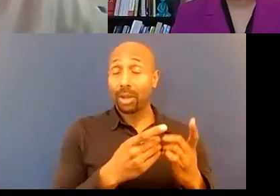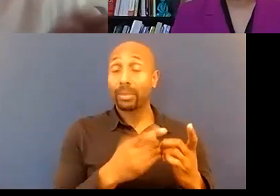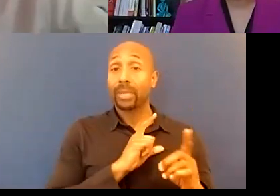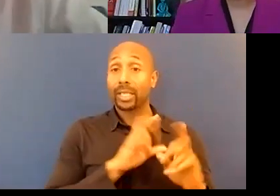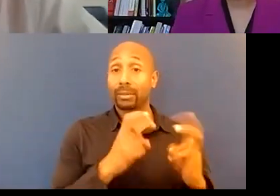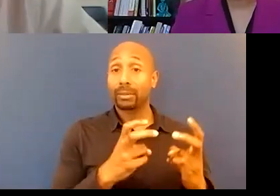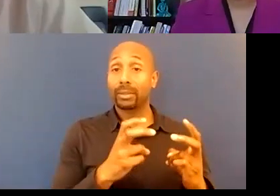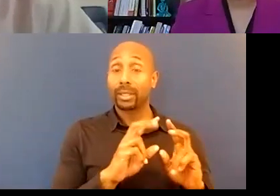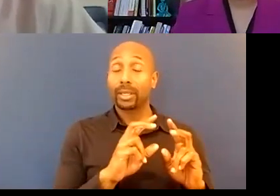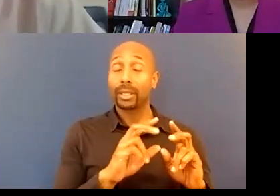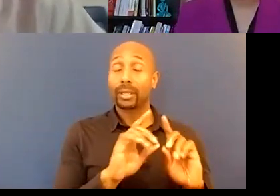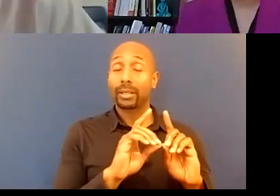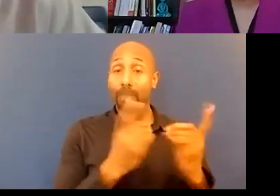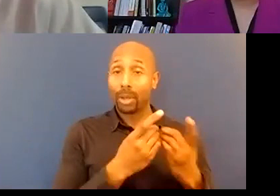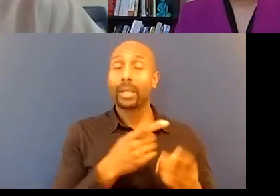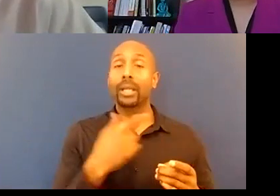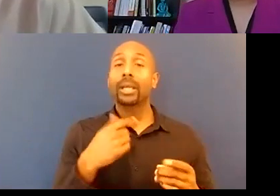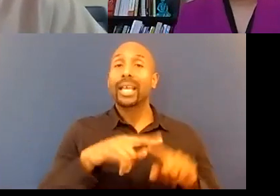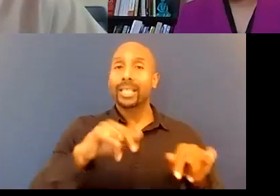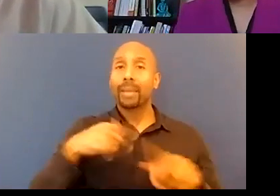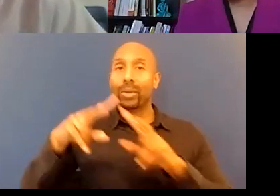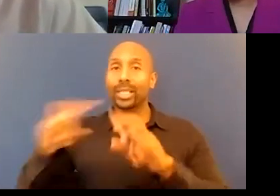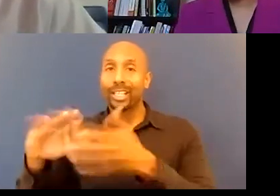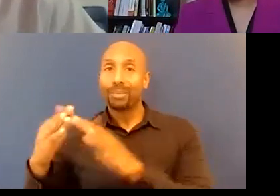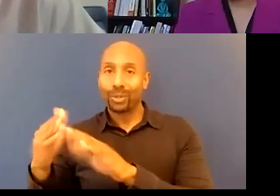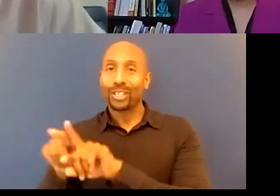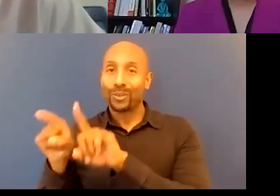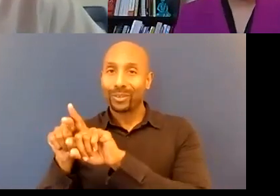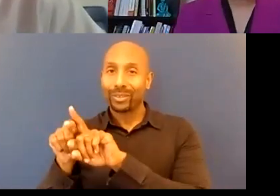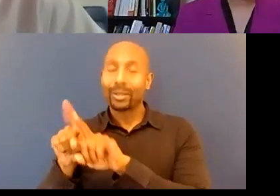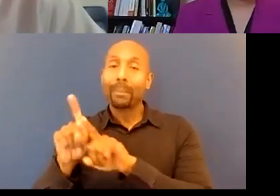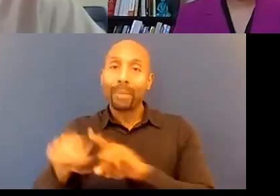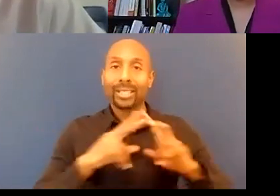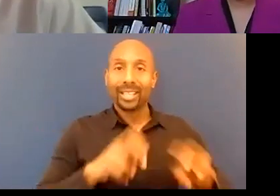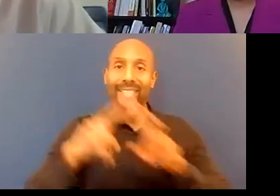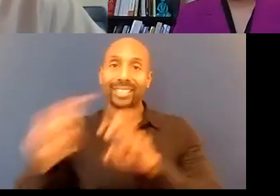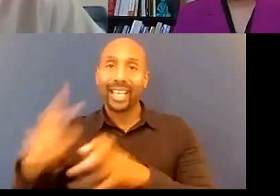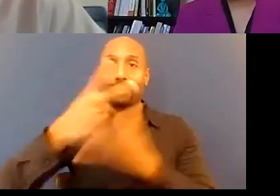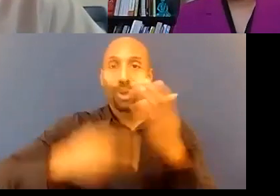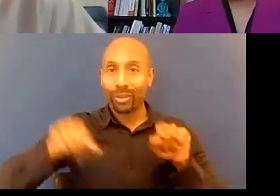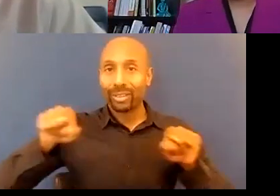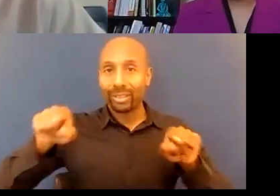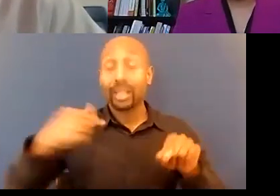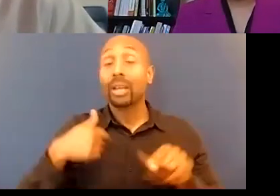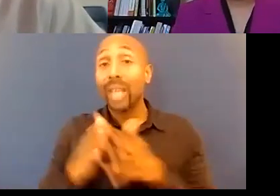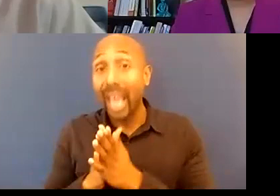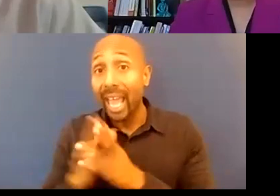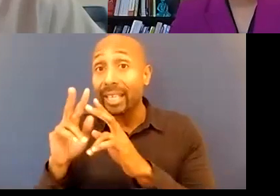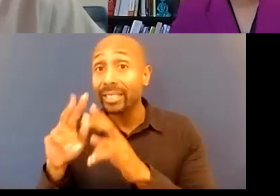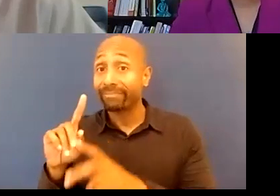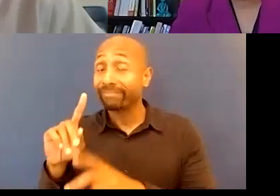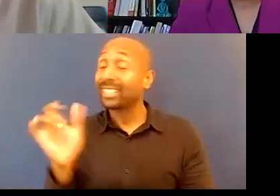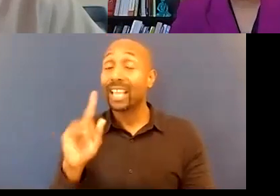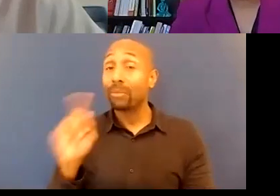an assessment with the community because you can't do it without both of them and so we ask the community the same question we're asking